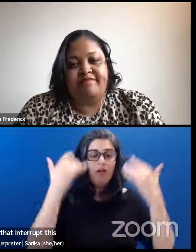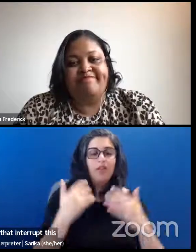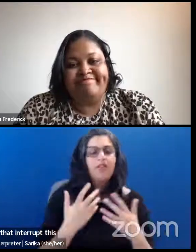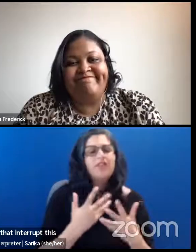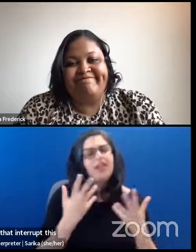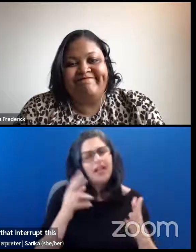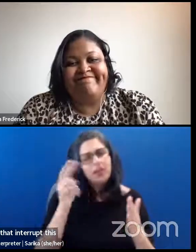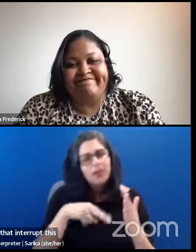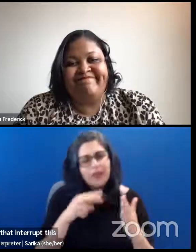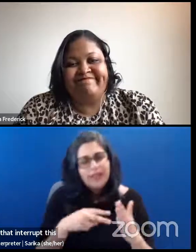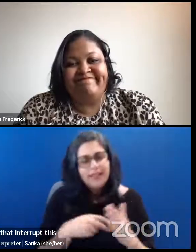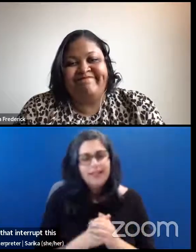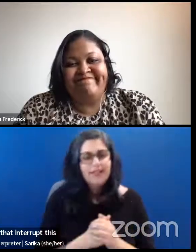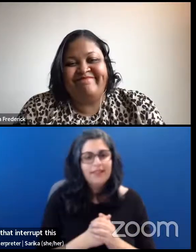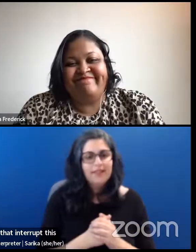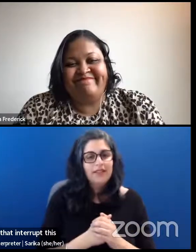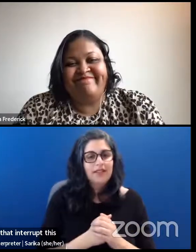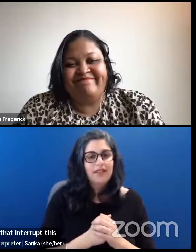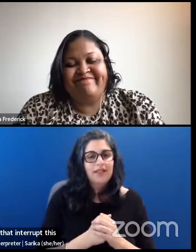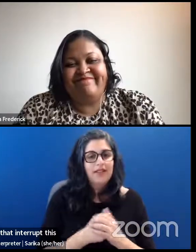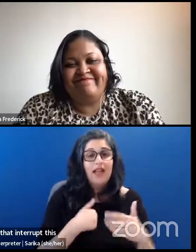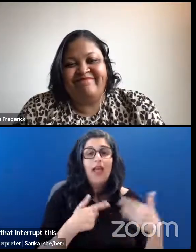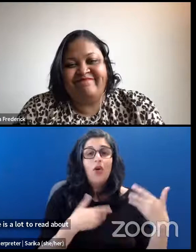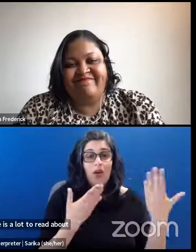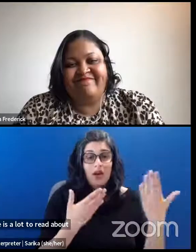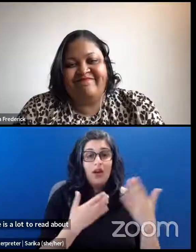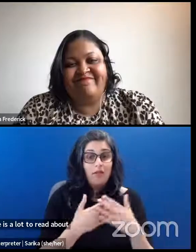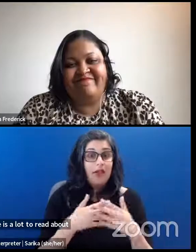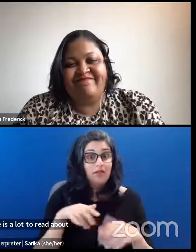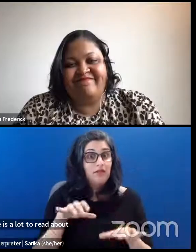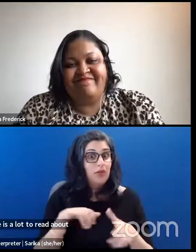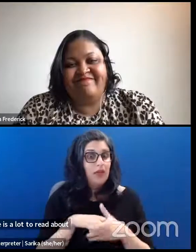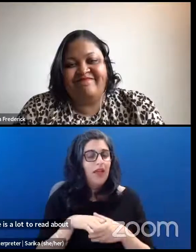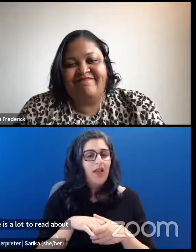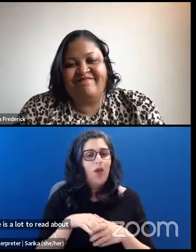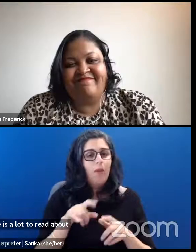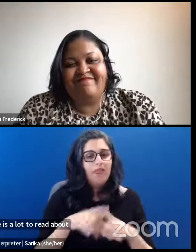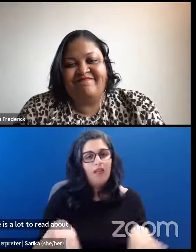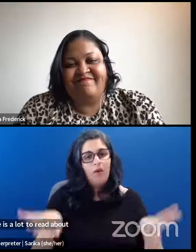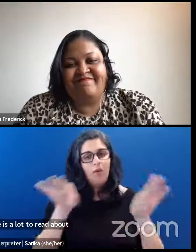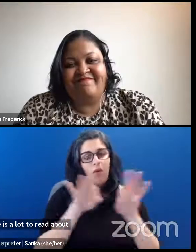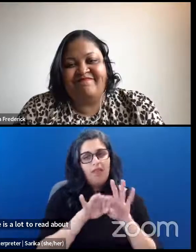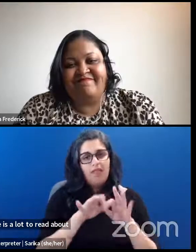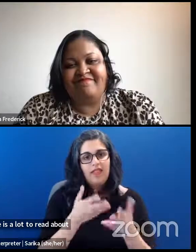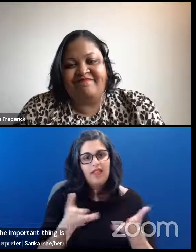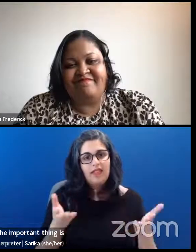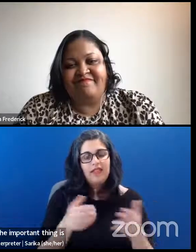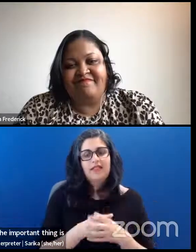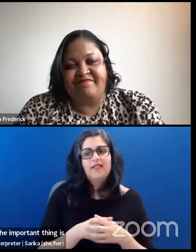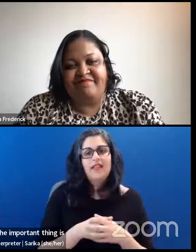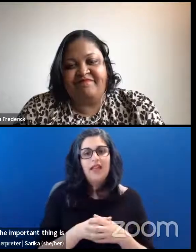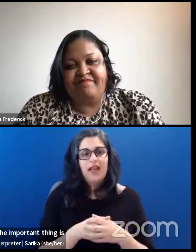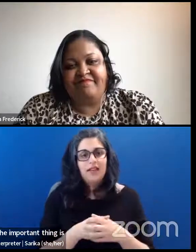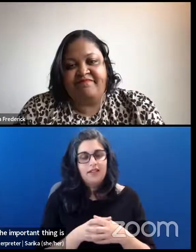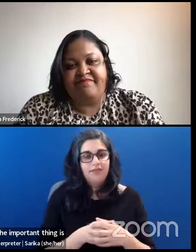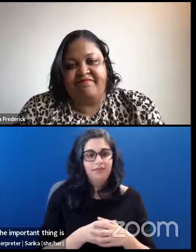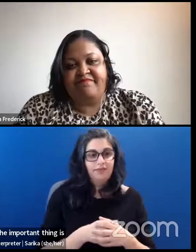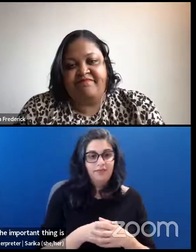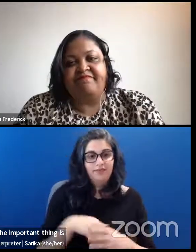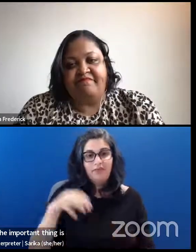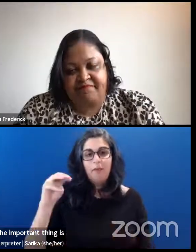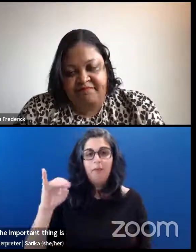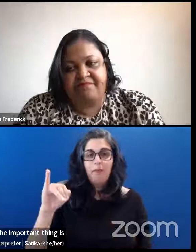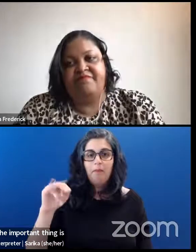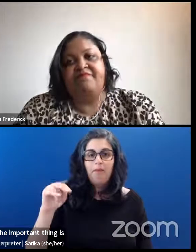about this and I would recommend folks do it. But the important thing is that mindfulness, meditation, yoga, practicing and counsel actually is a great